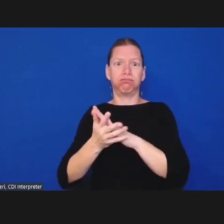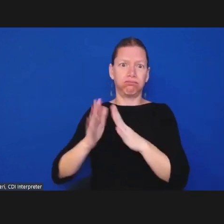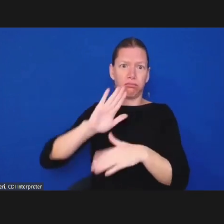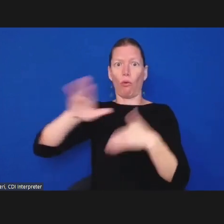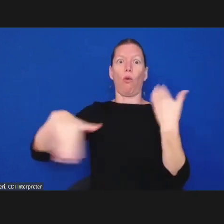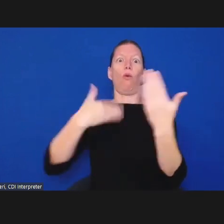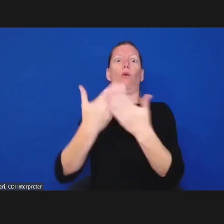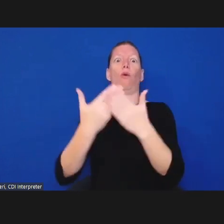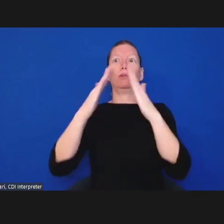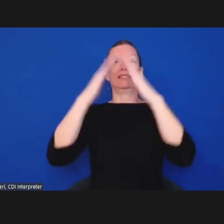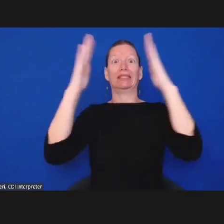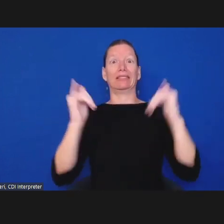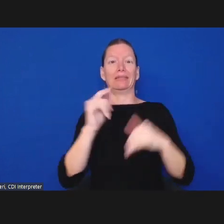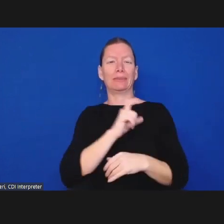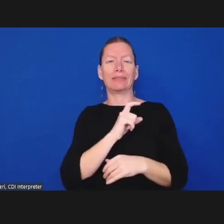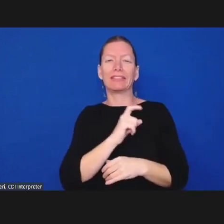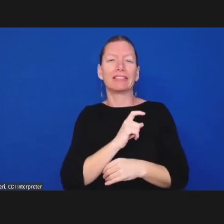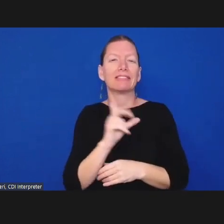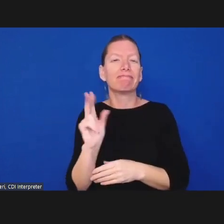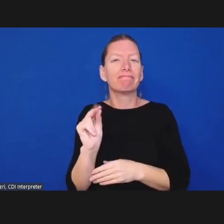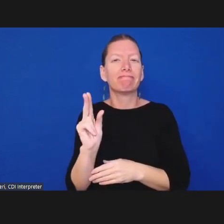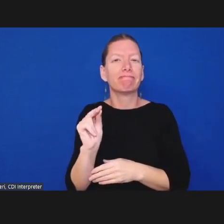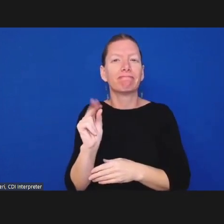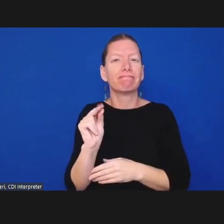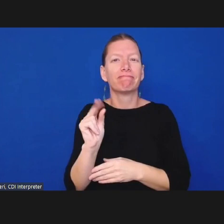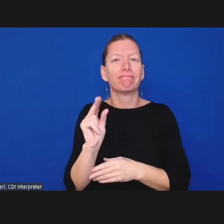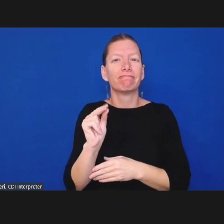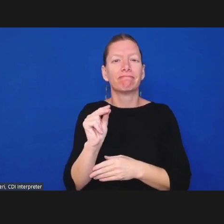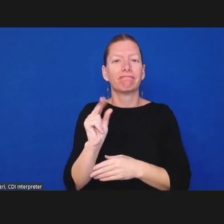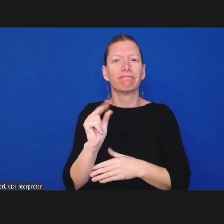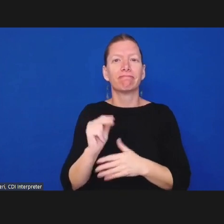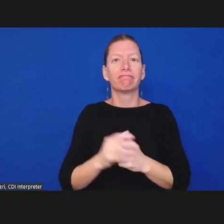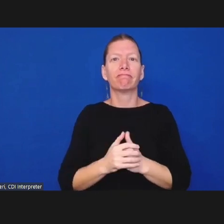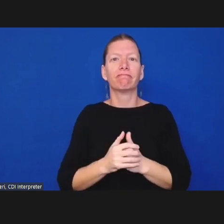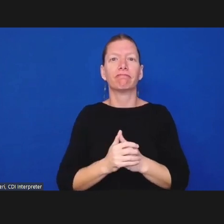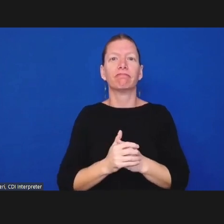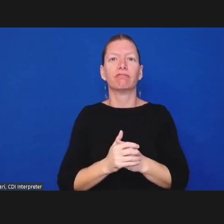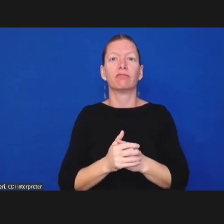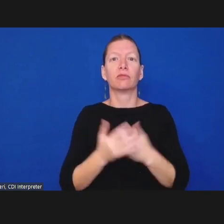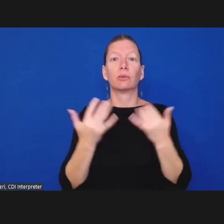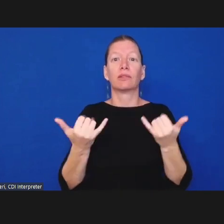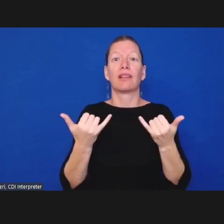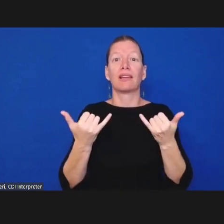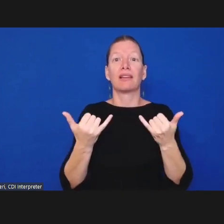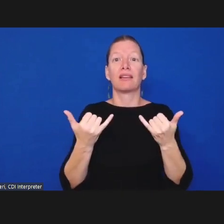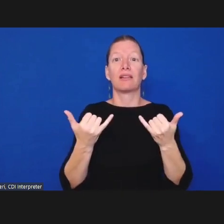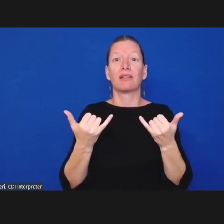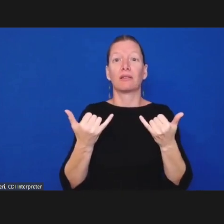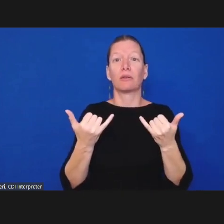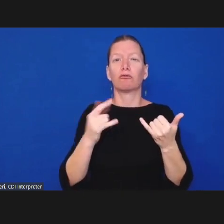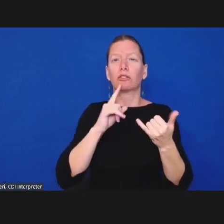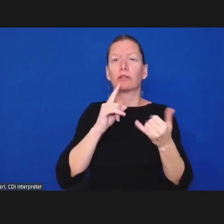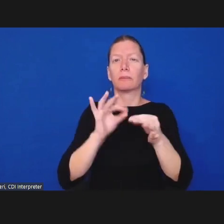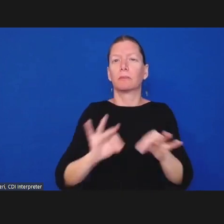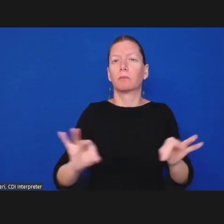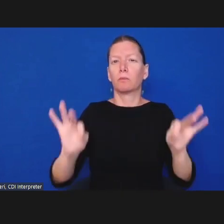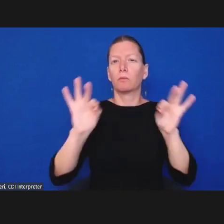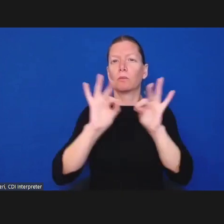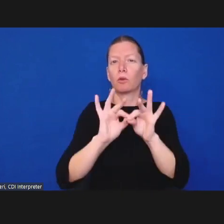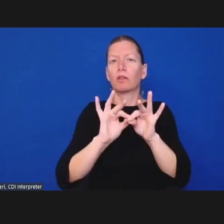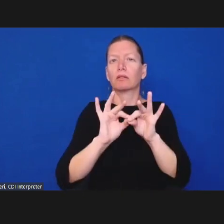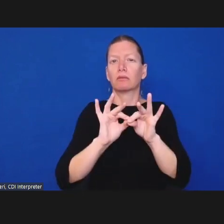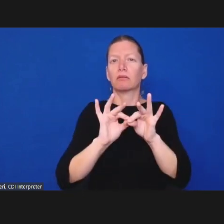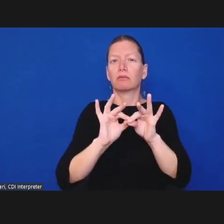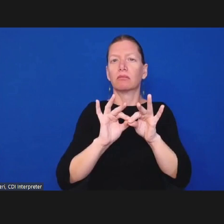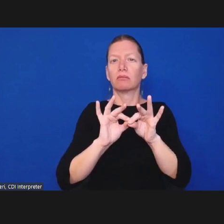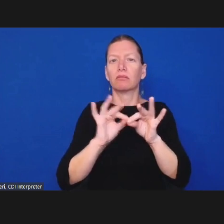kinds of things that from the beginning it's important to lay out what the oversight agency can and will do what its